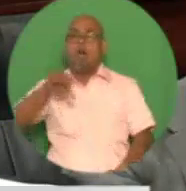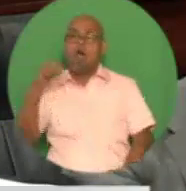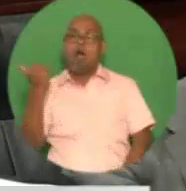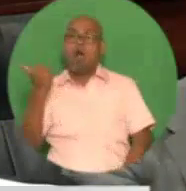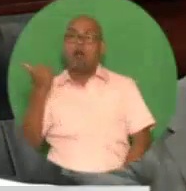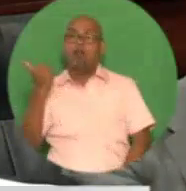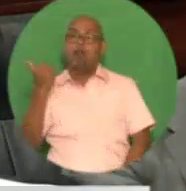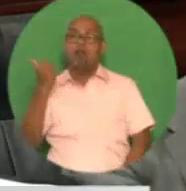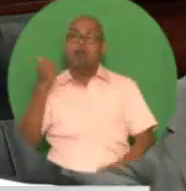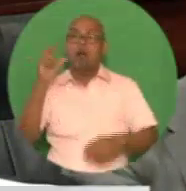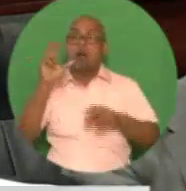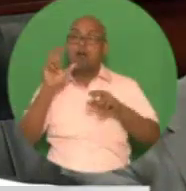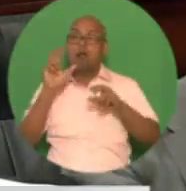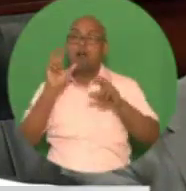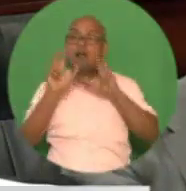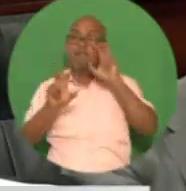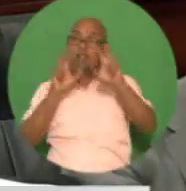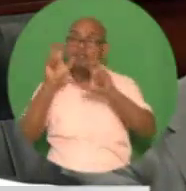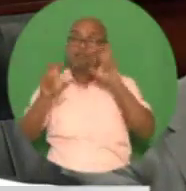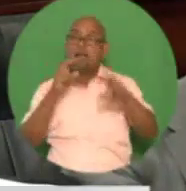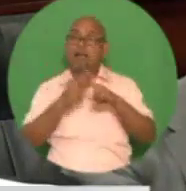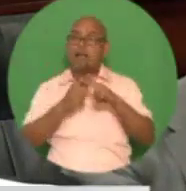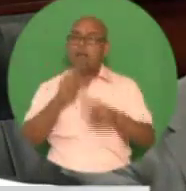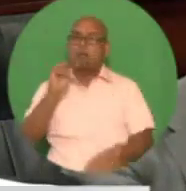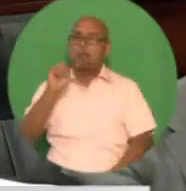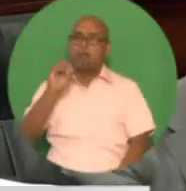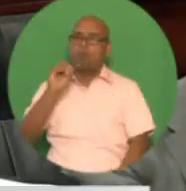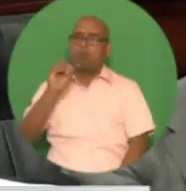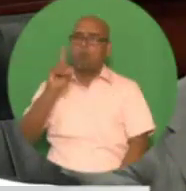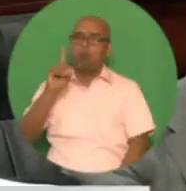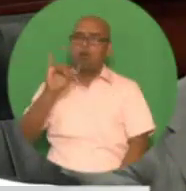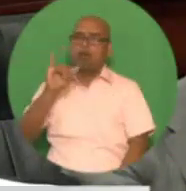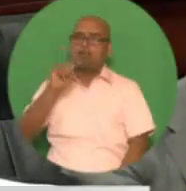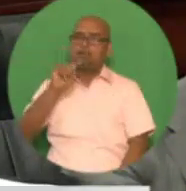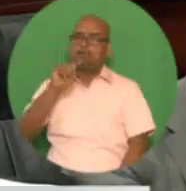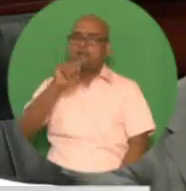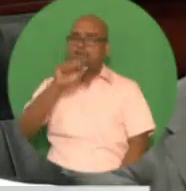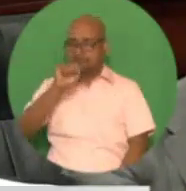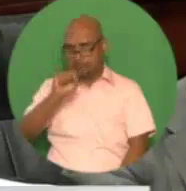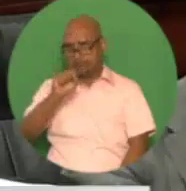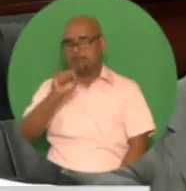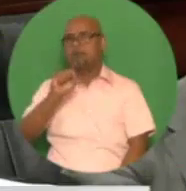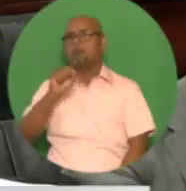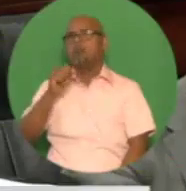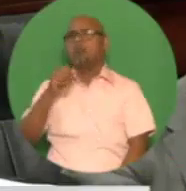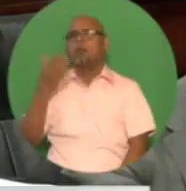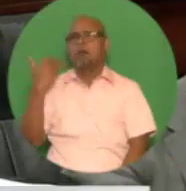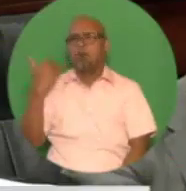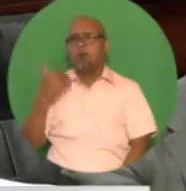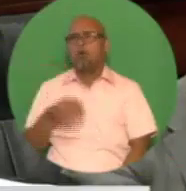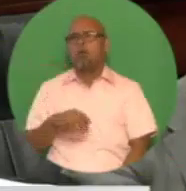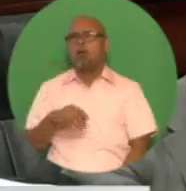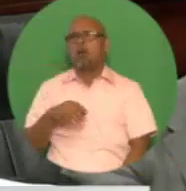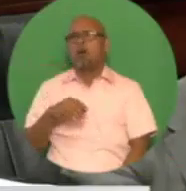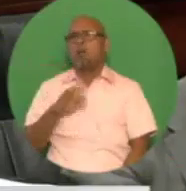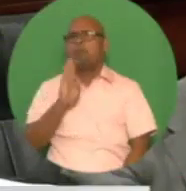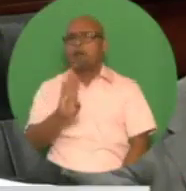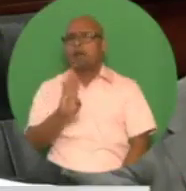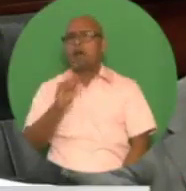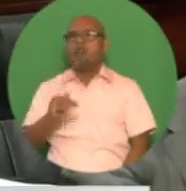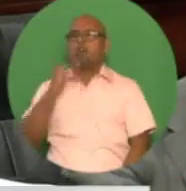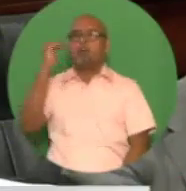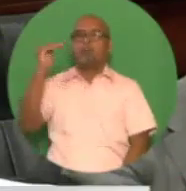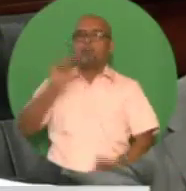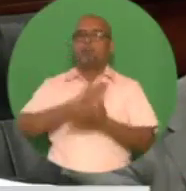to reverse its 2017 assessment of BA-1. And going out institutions start with gambling, gaming, and